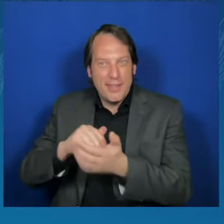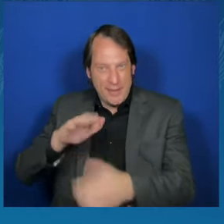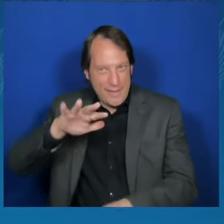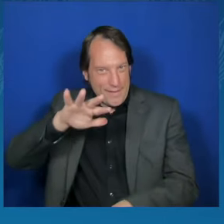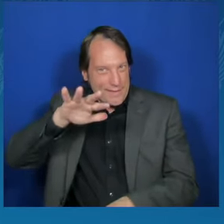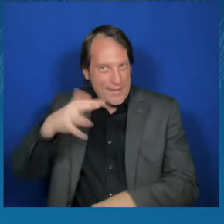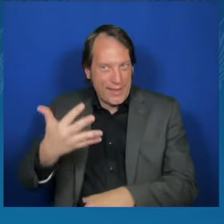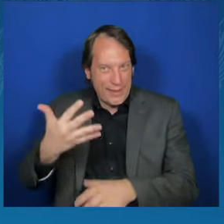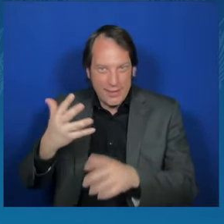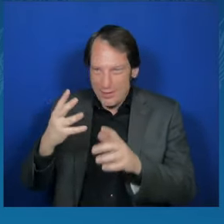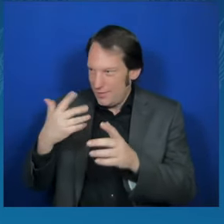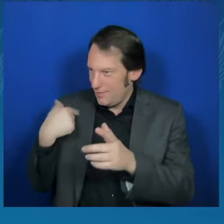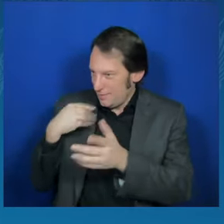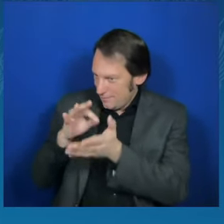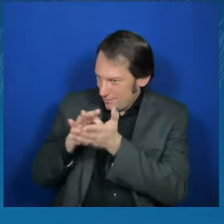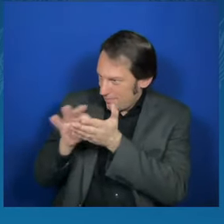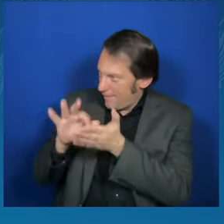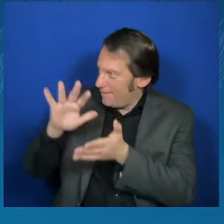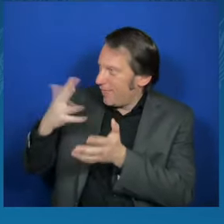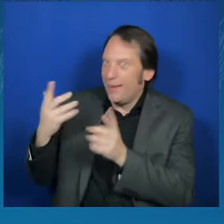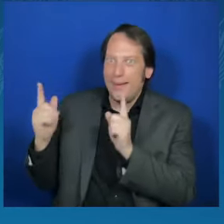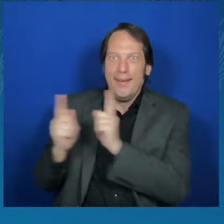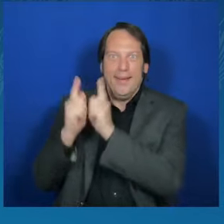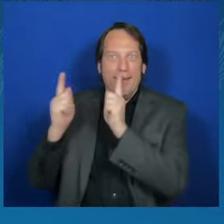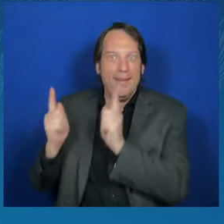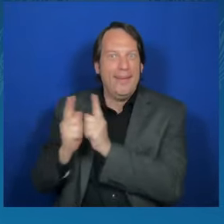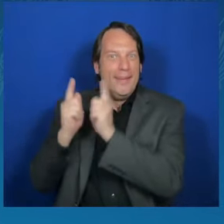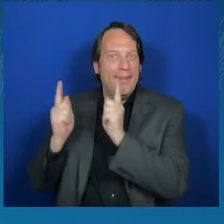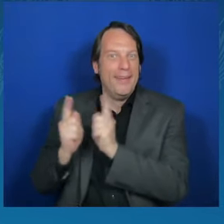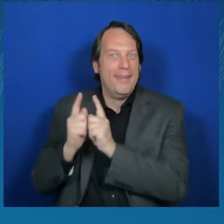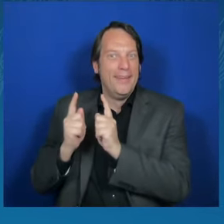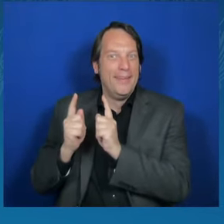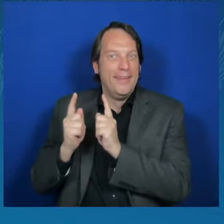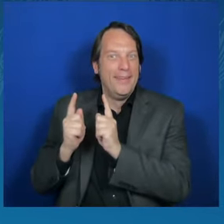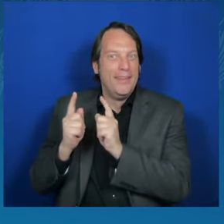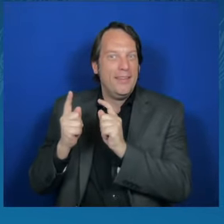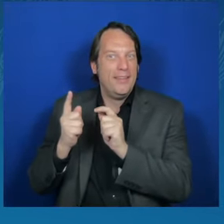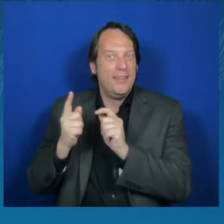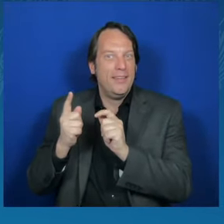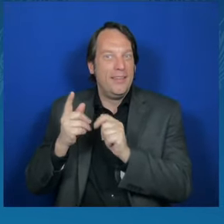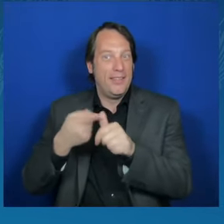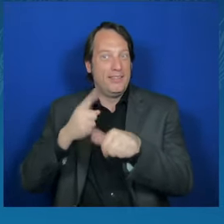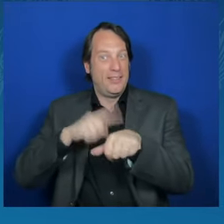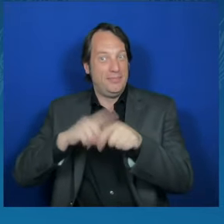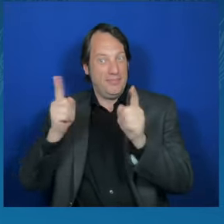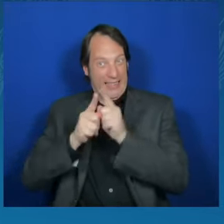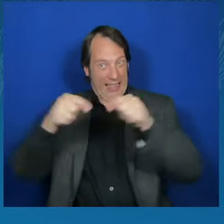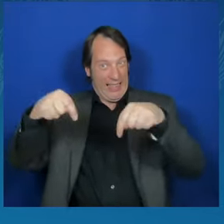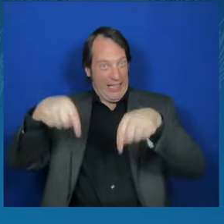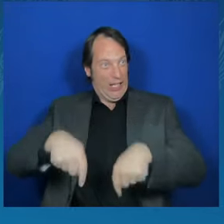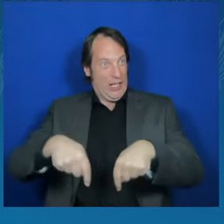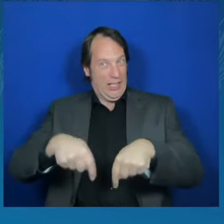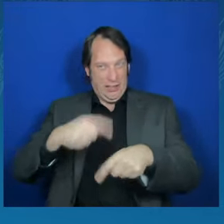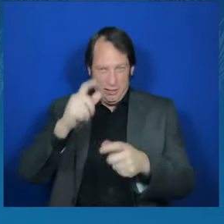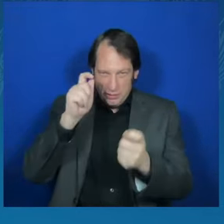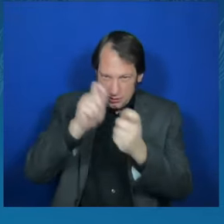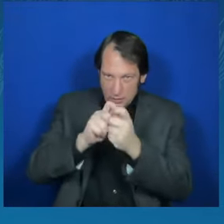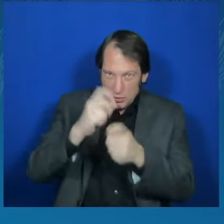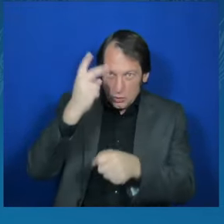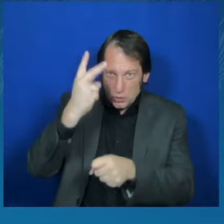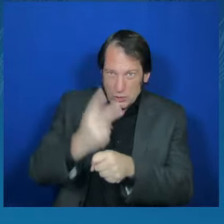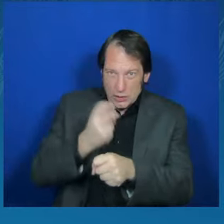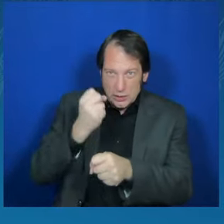first meeting was here almost exactly two years ago. I want to thank you for